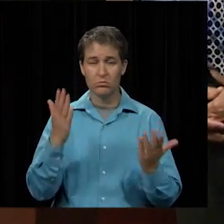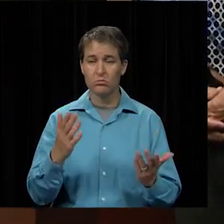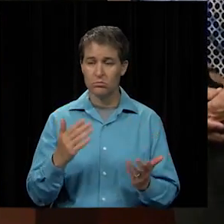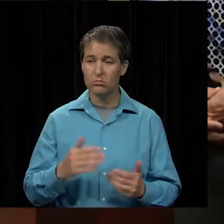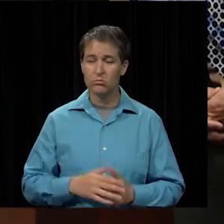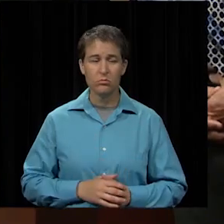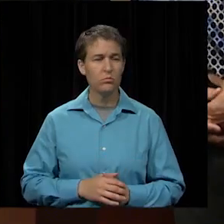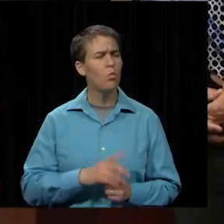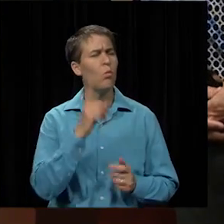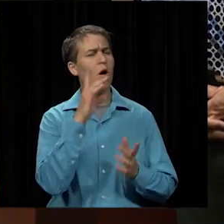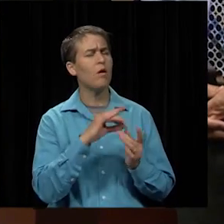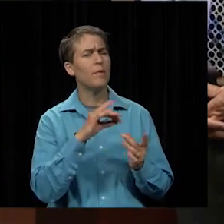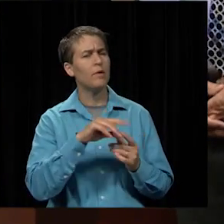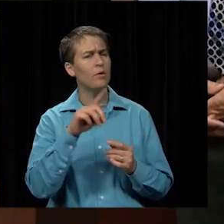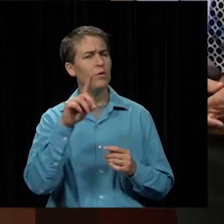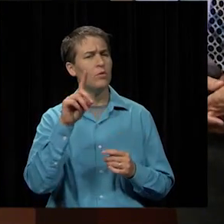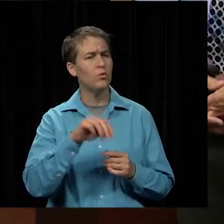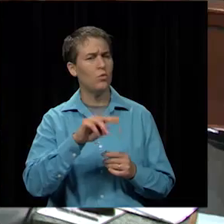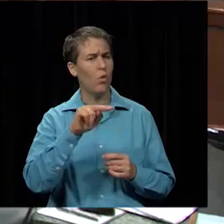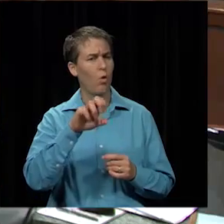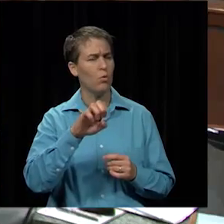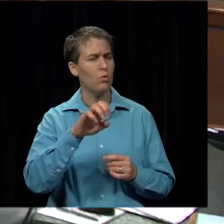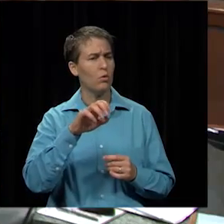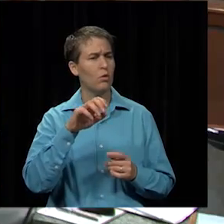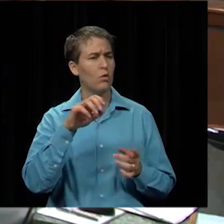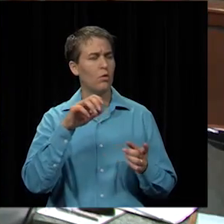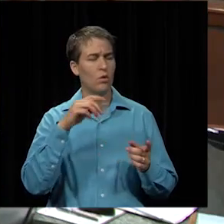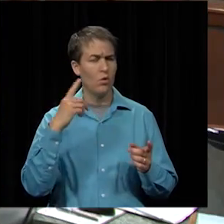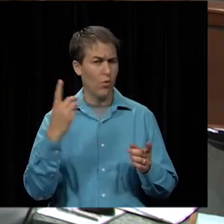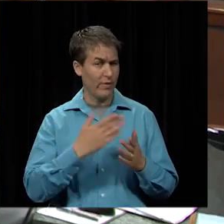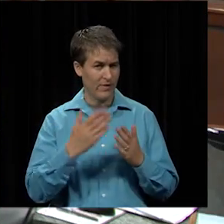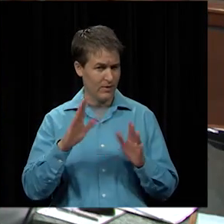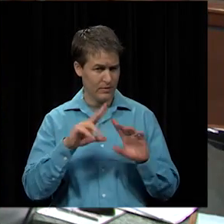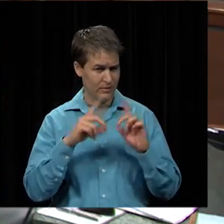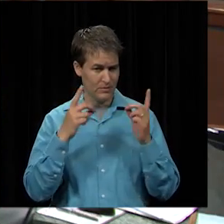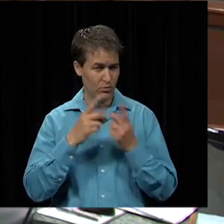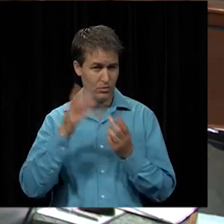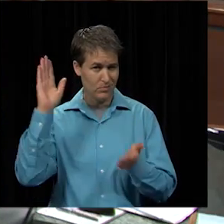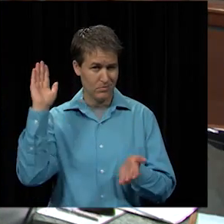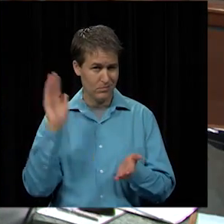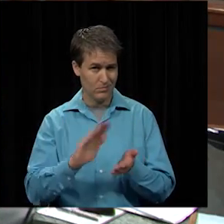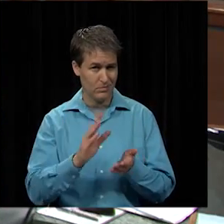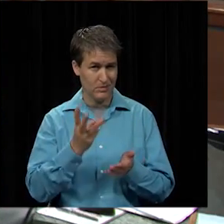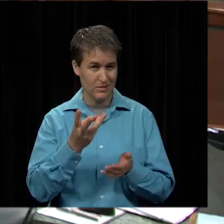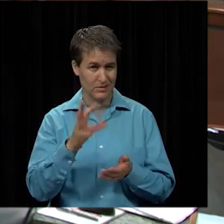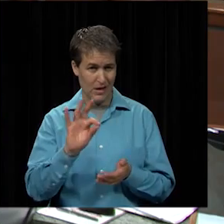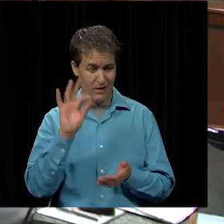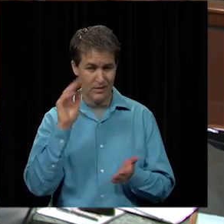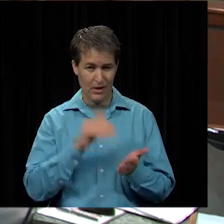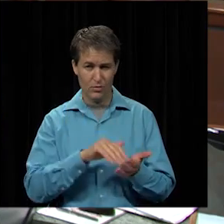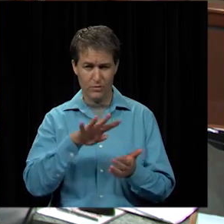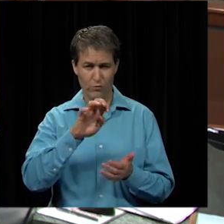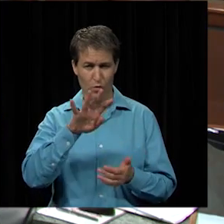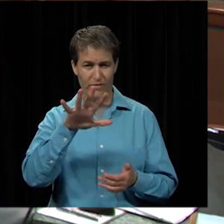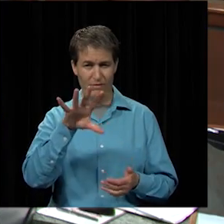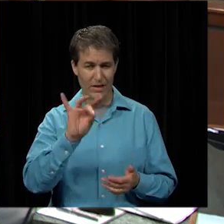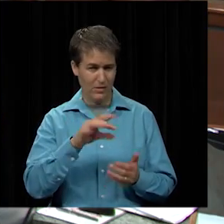Just one comment. Do note that probably the only thing in a district that's gone down this year is $69,458.